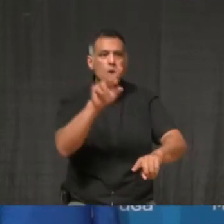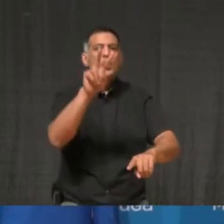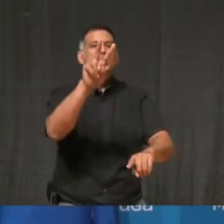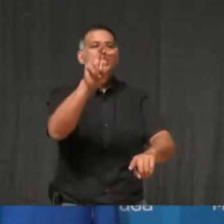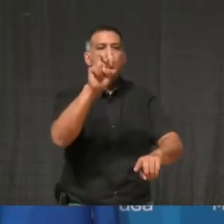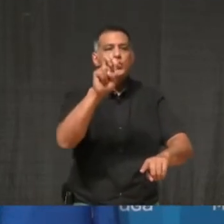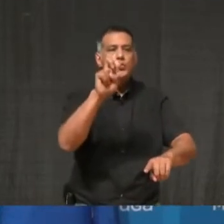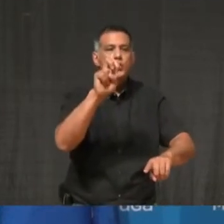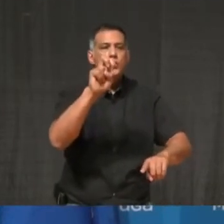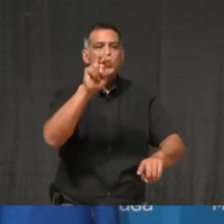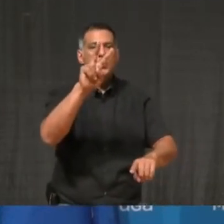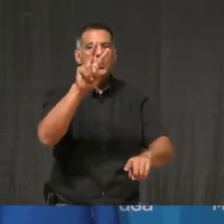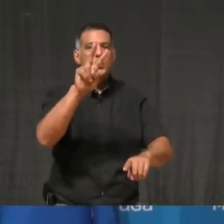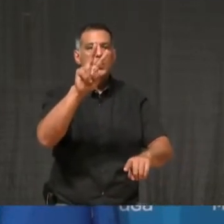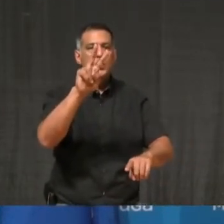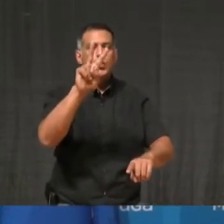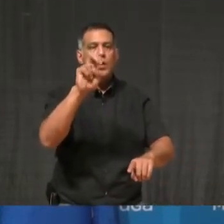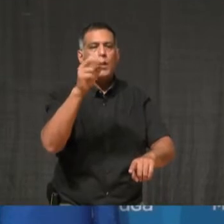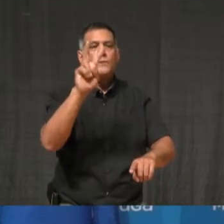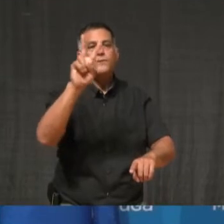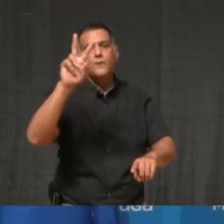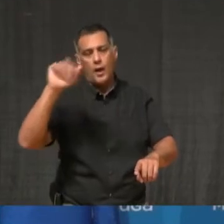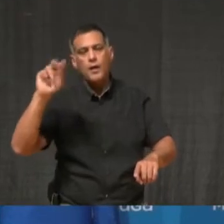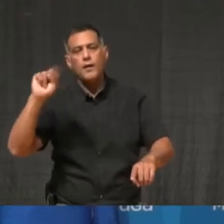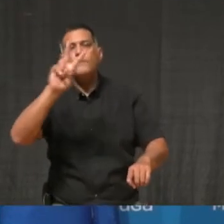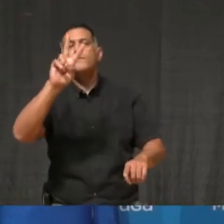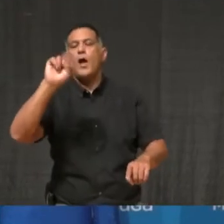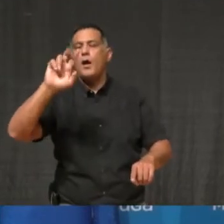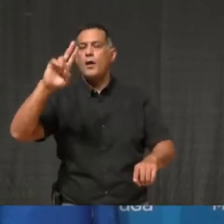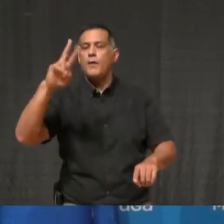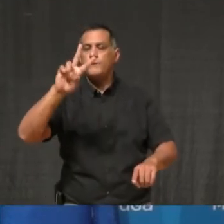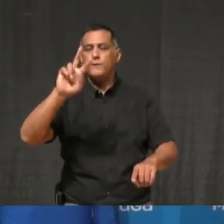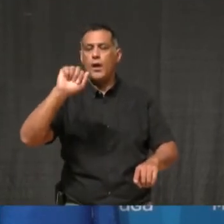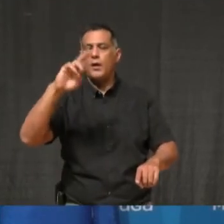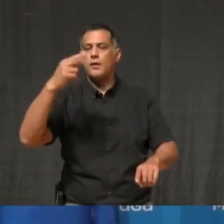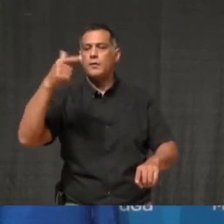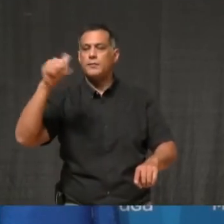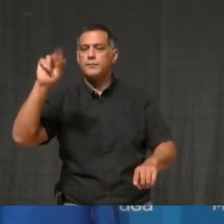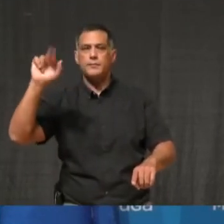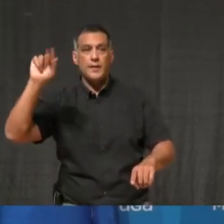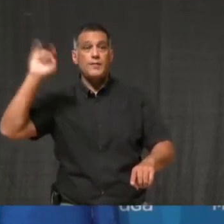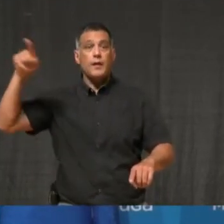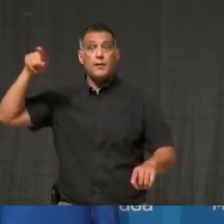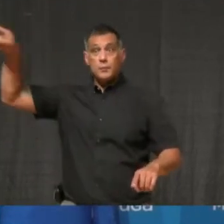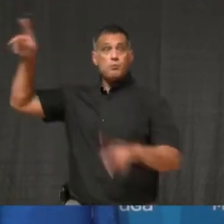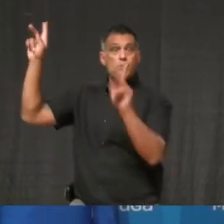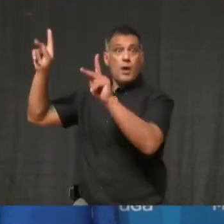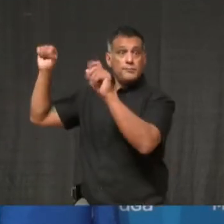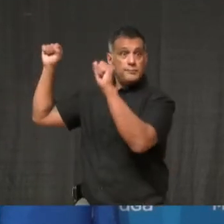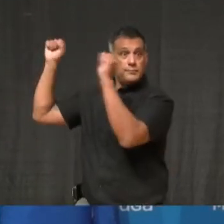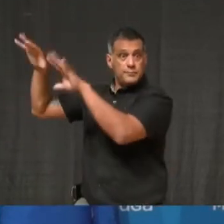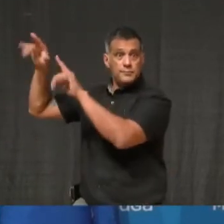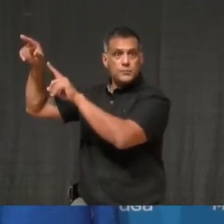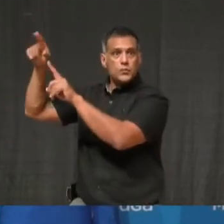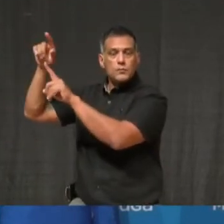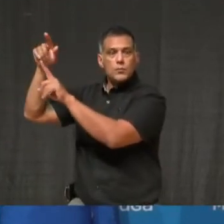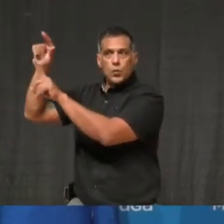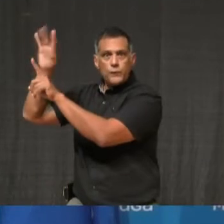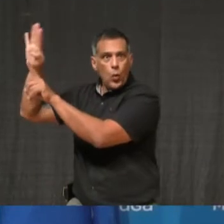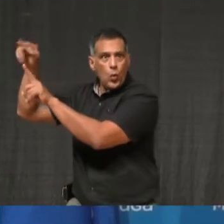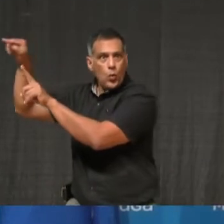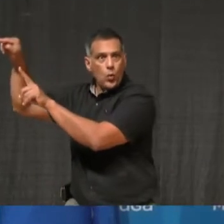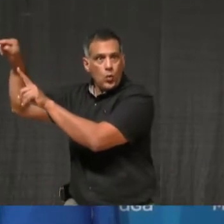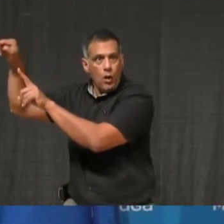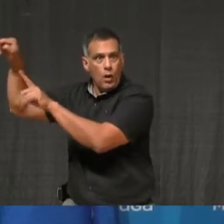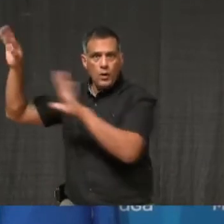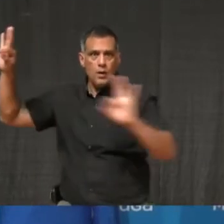resulted in, Thanksgiving dinner that resulted in two dozen case numbers. Okay, I have it in front of me,